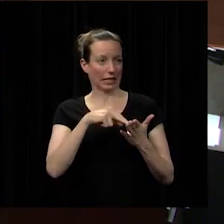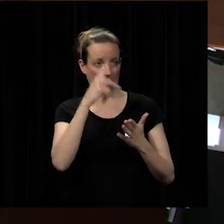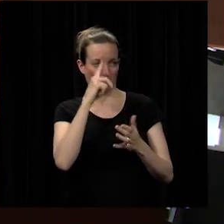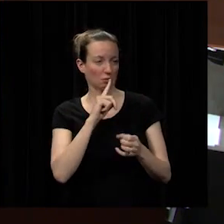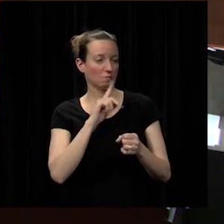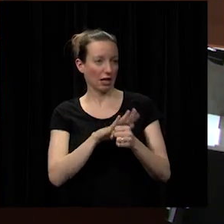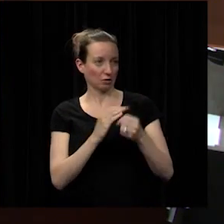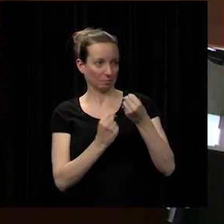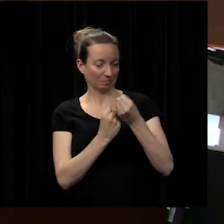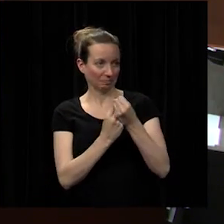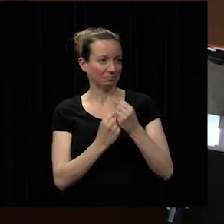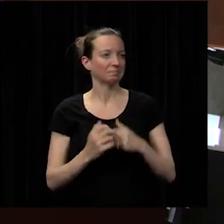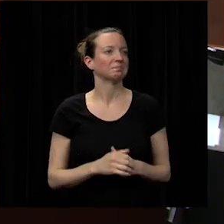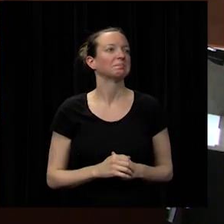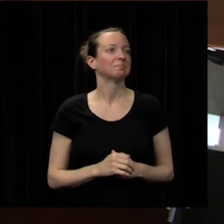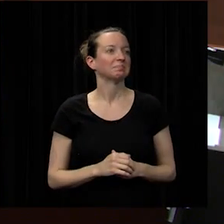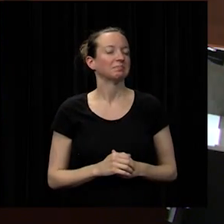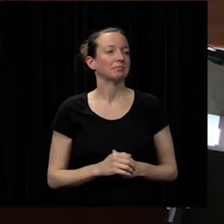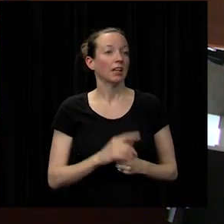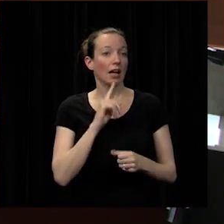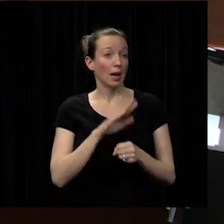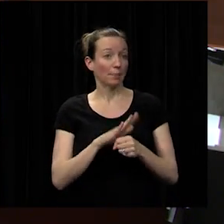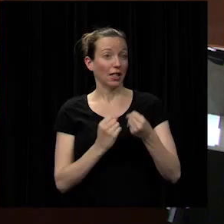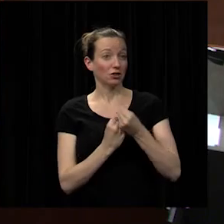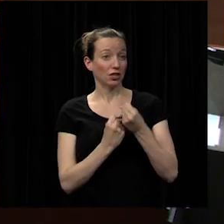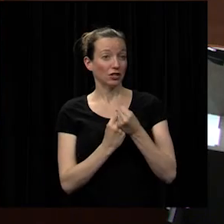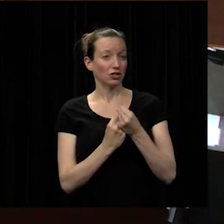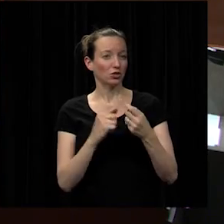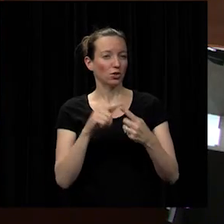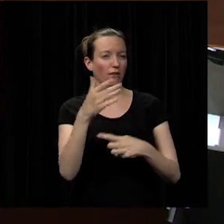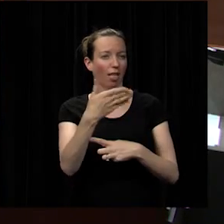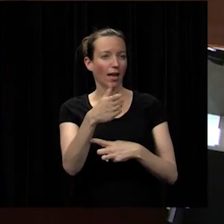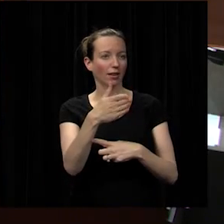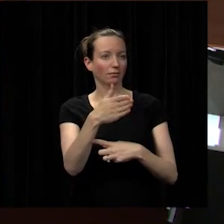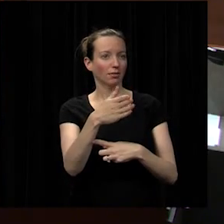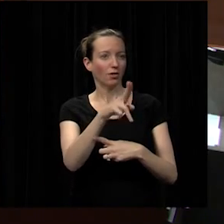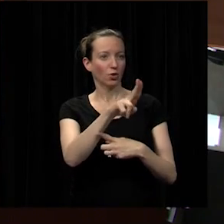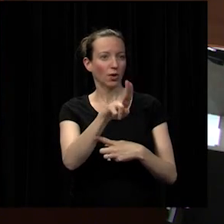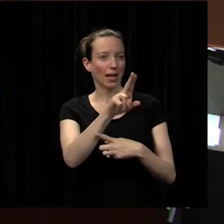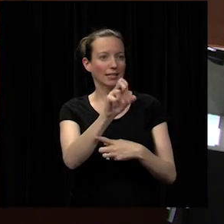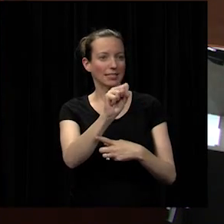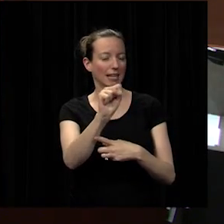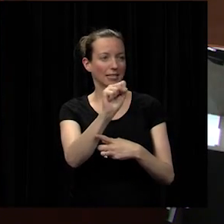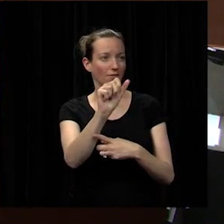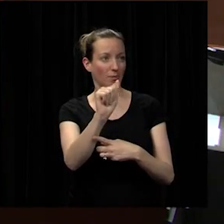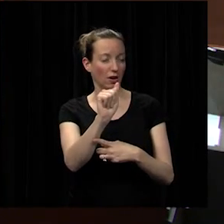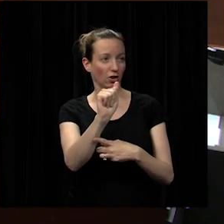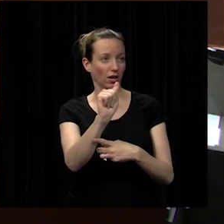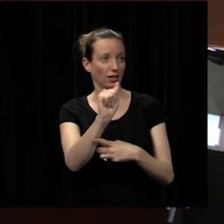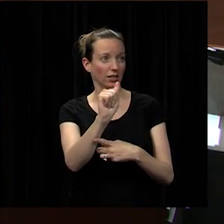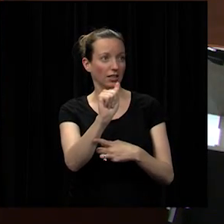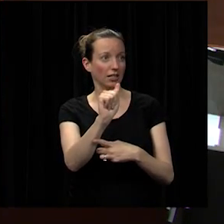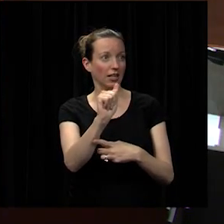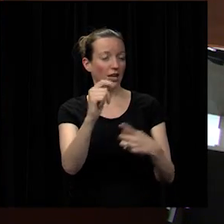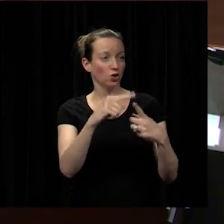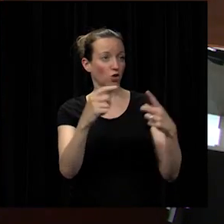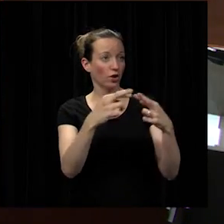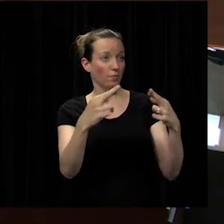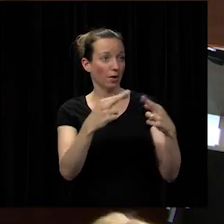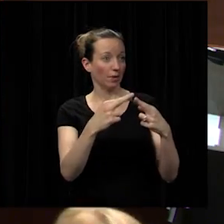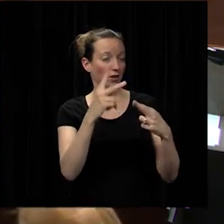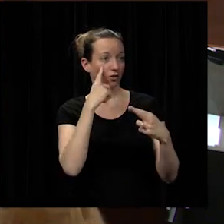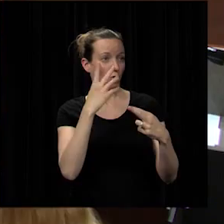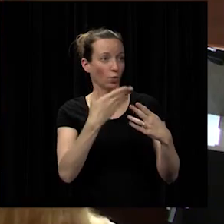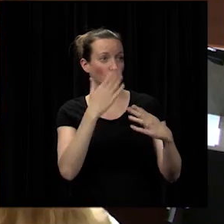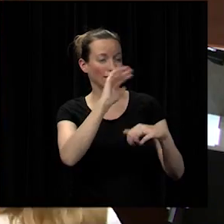to the flag of the united states of america and to the